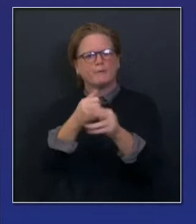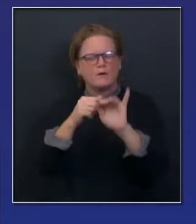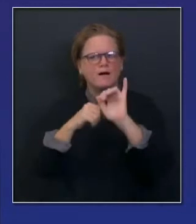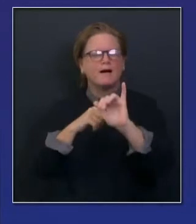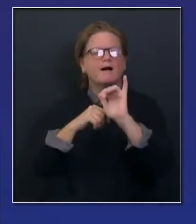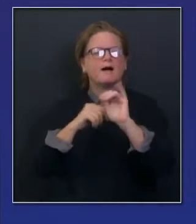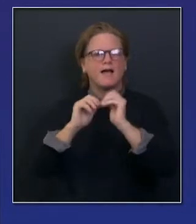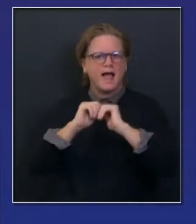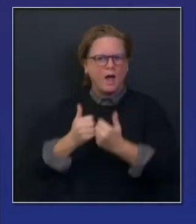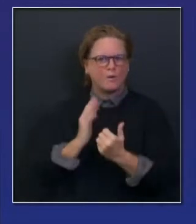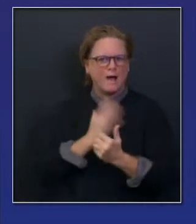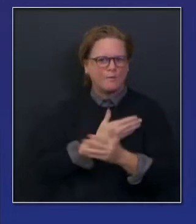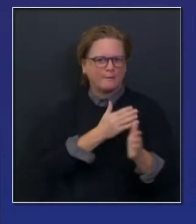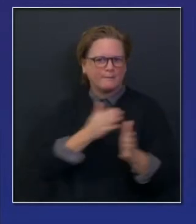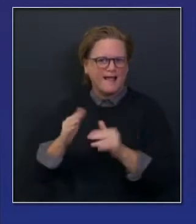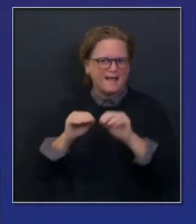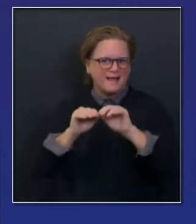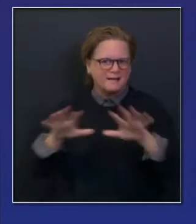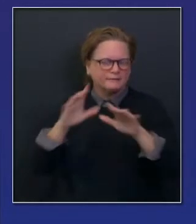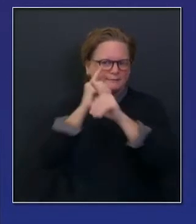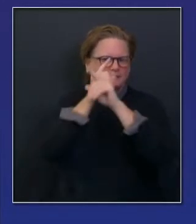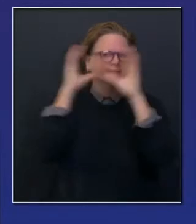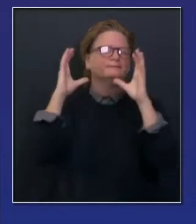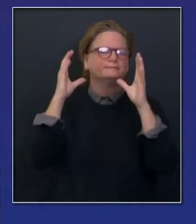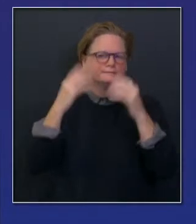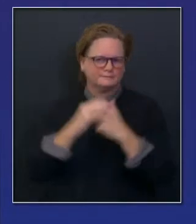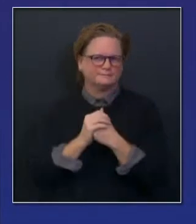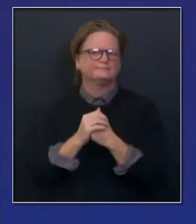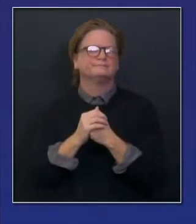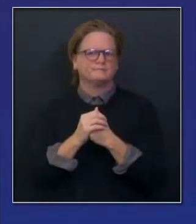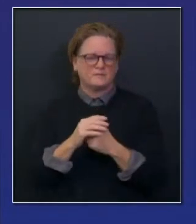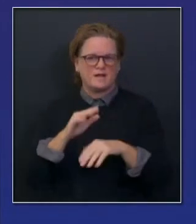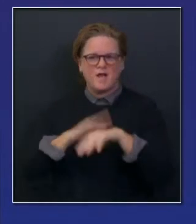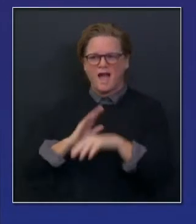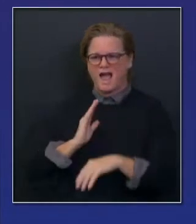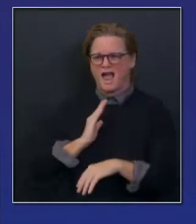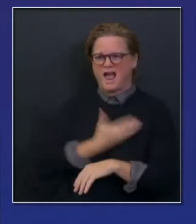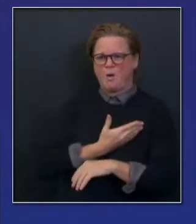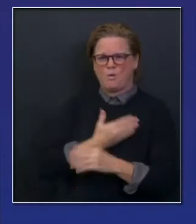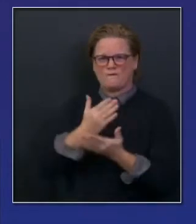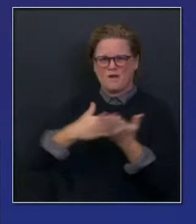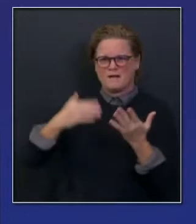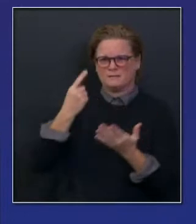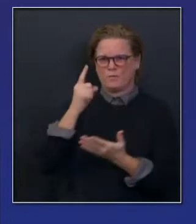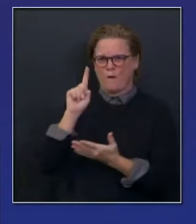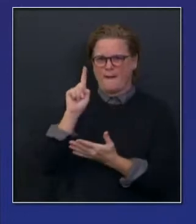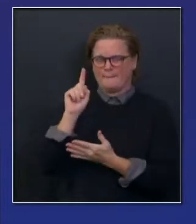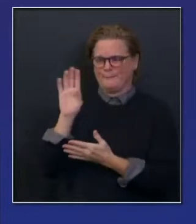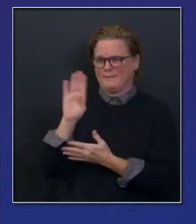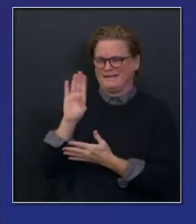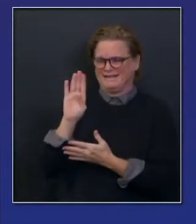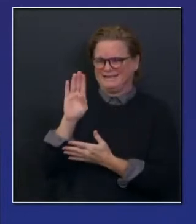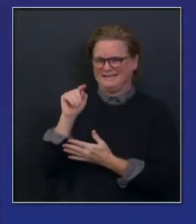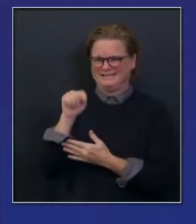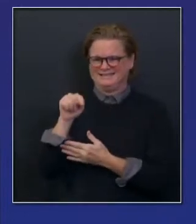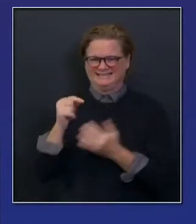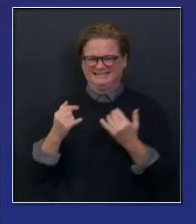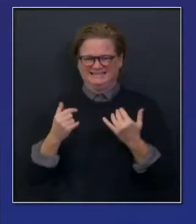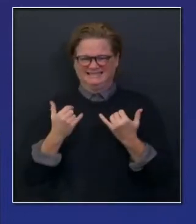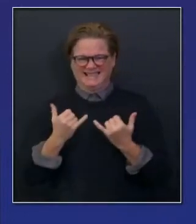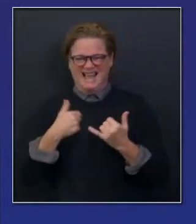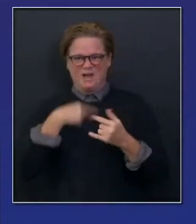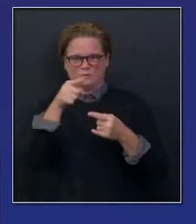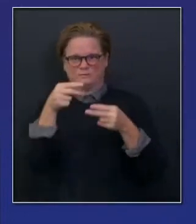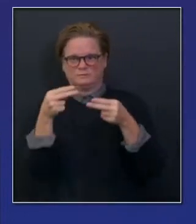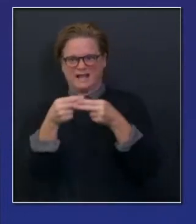you'll see something similar in our phase one B. This will be the conversation they'll be having with their